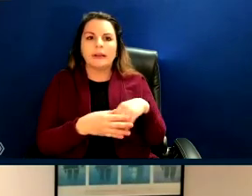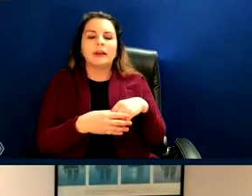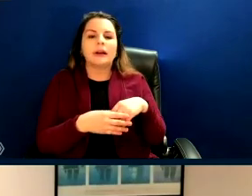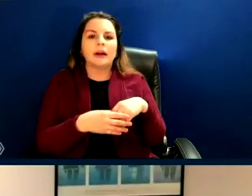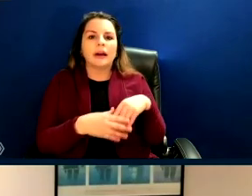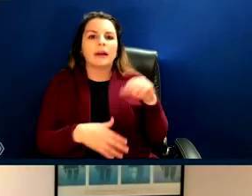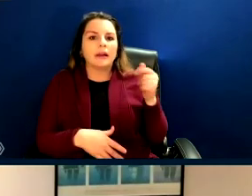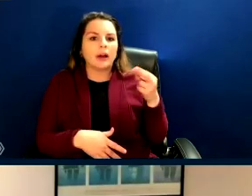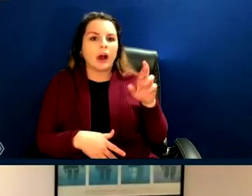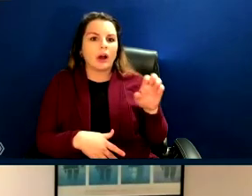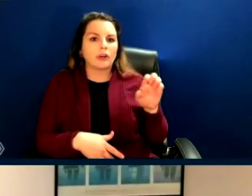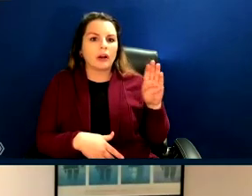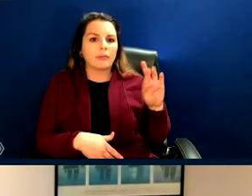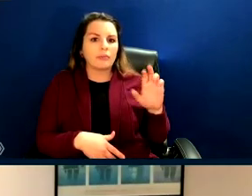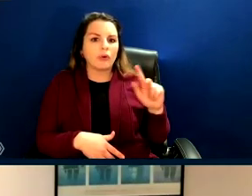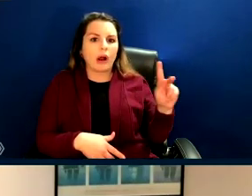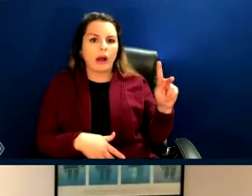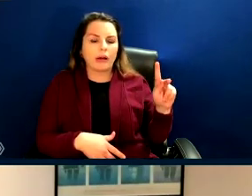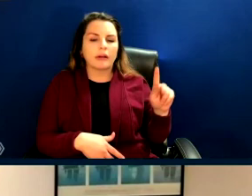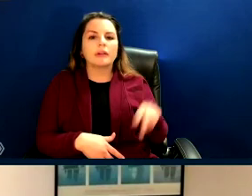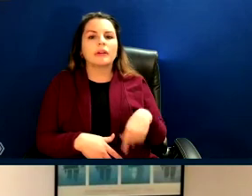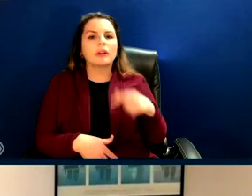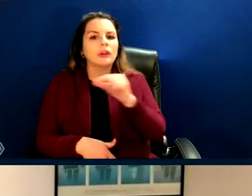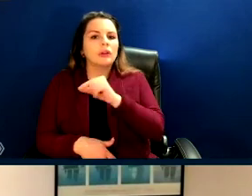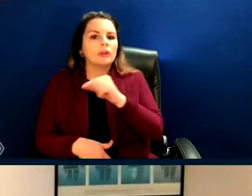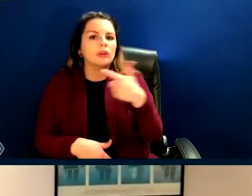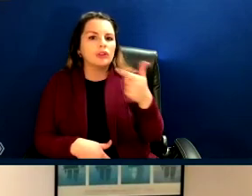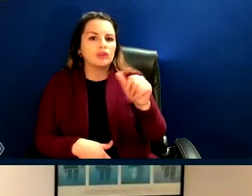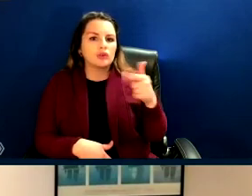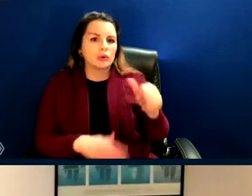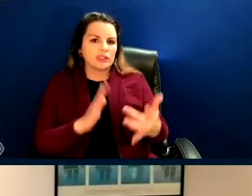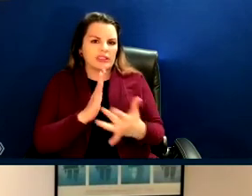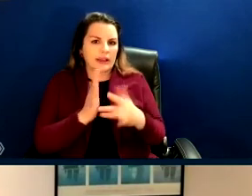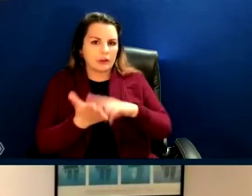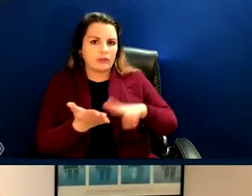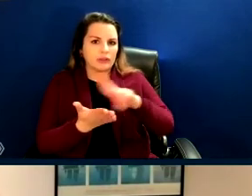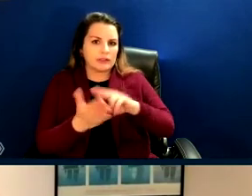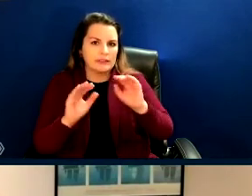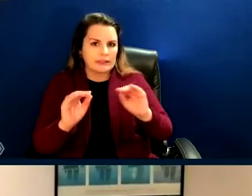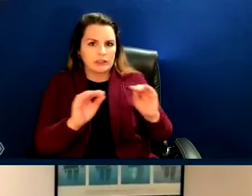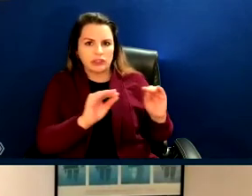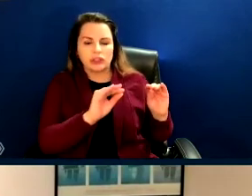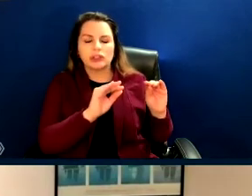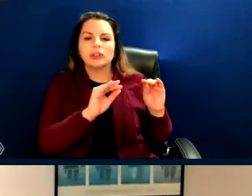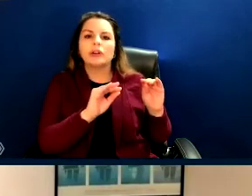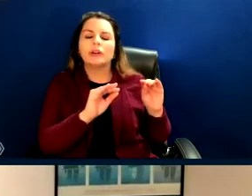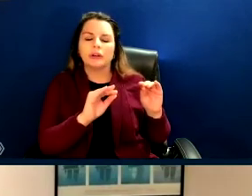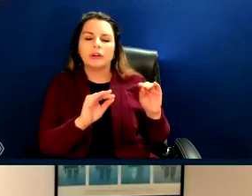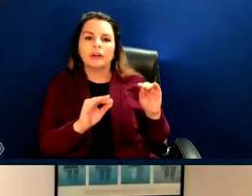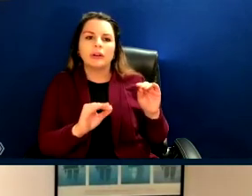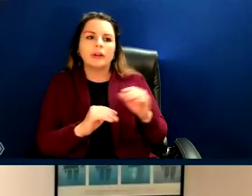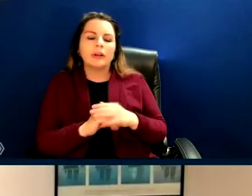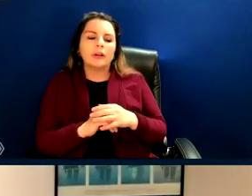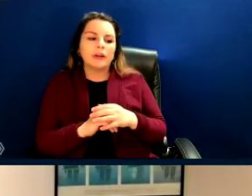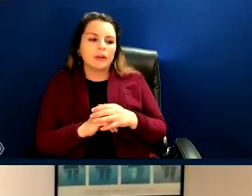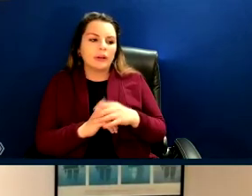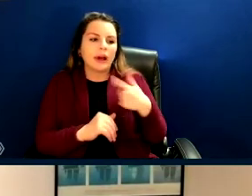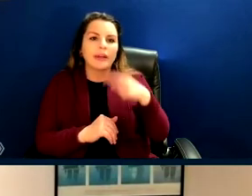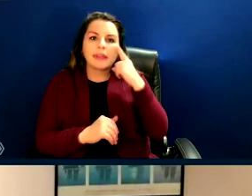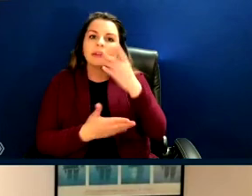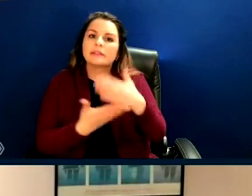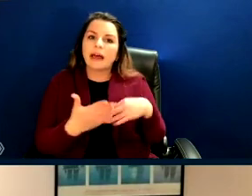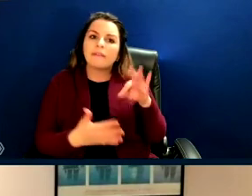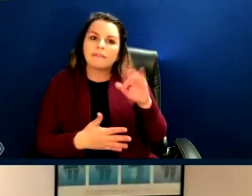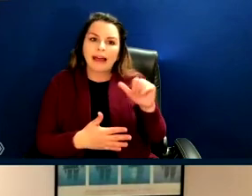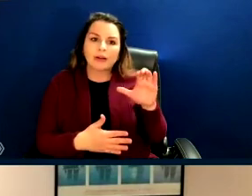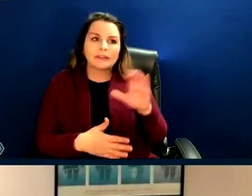Andre Brock at Georgia Tech has been training students. I think that there are faculty